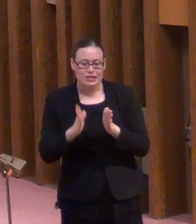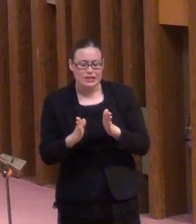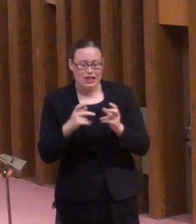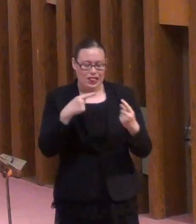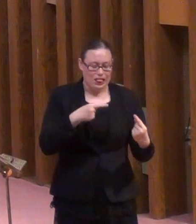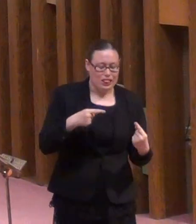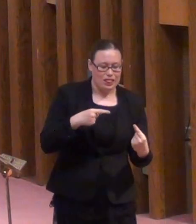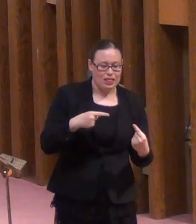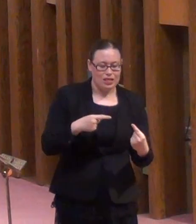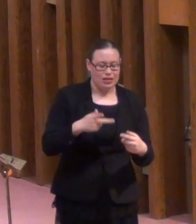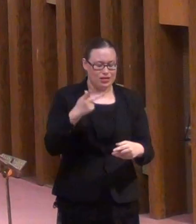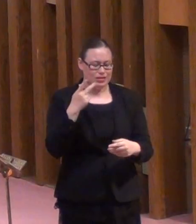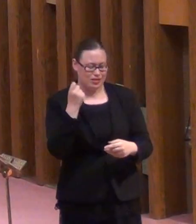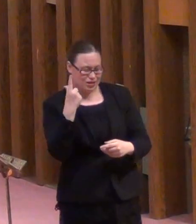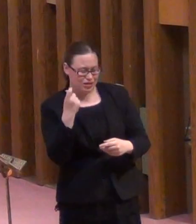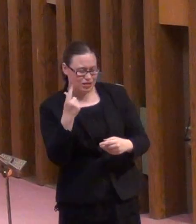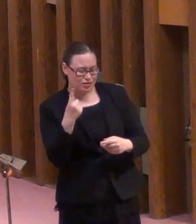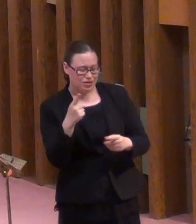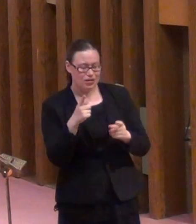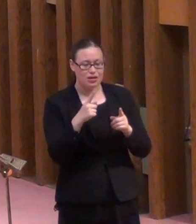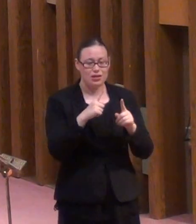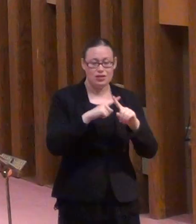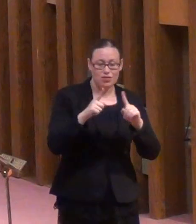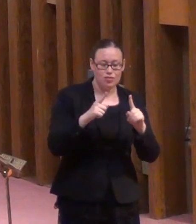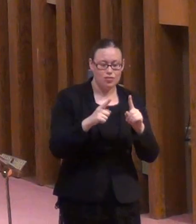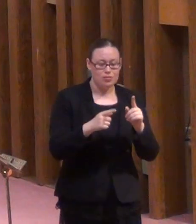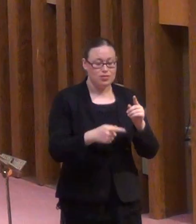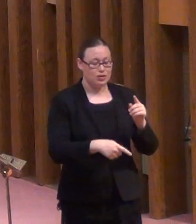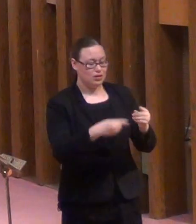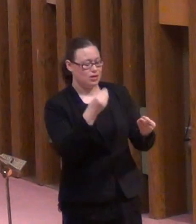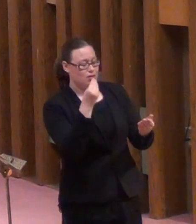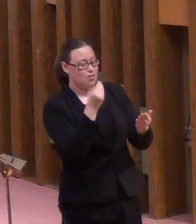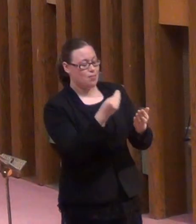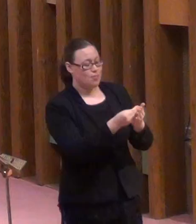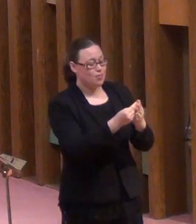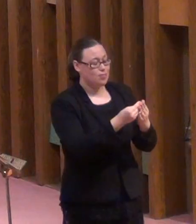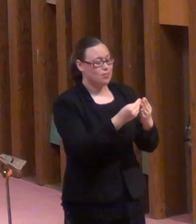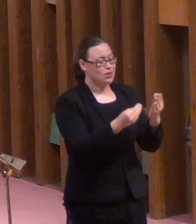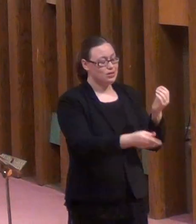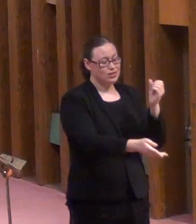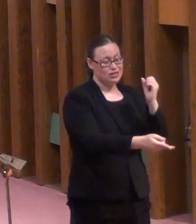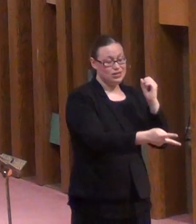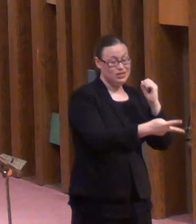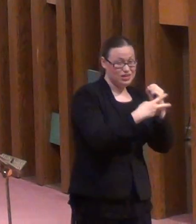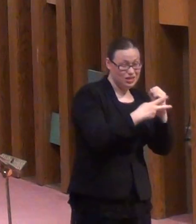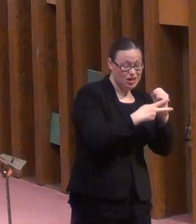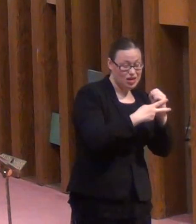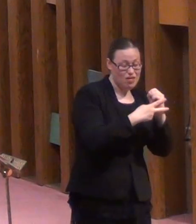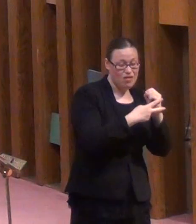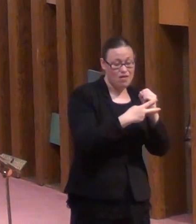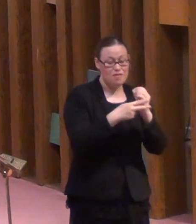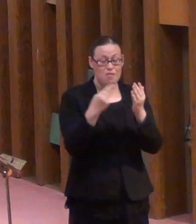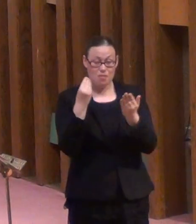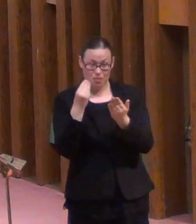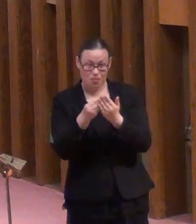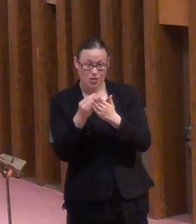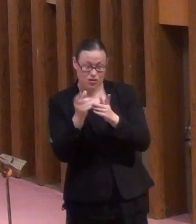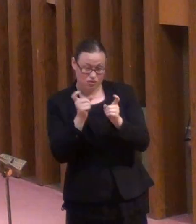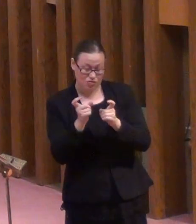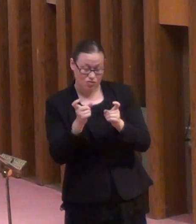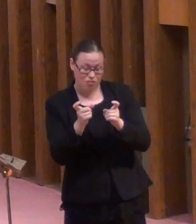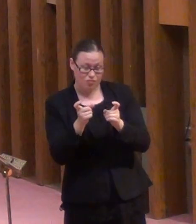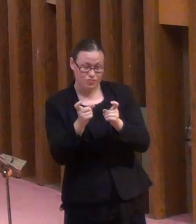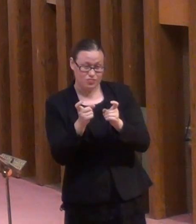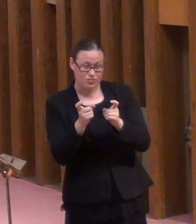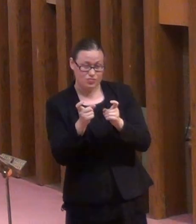purse strings and rings. Notice Jesus uses the word serve here.